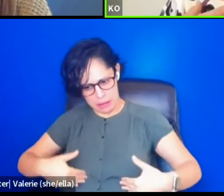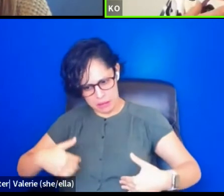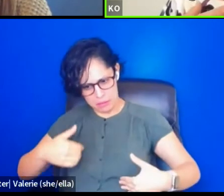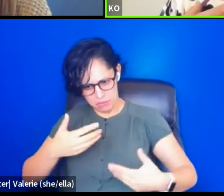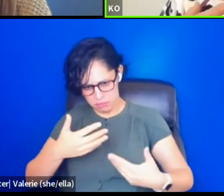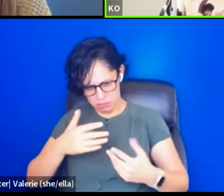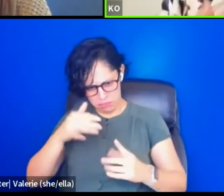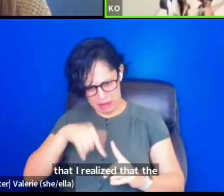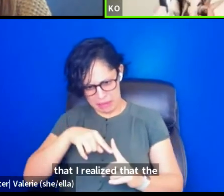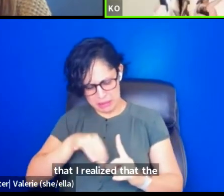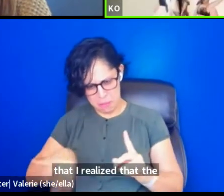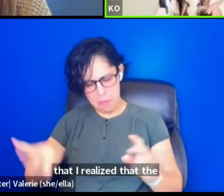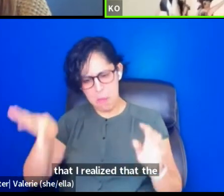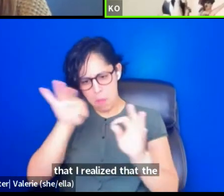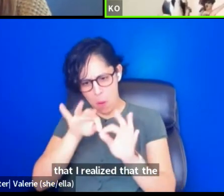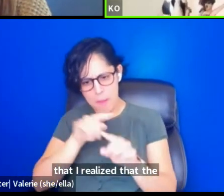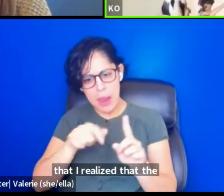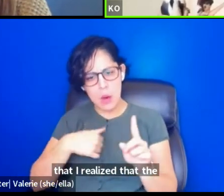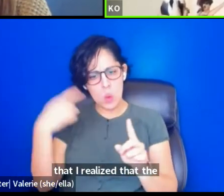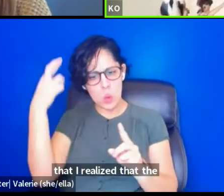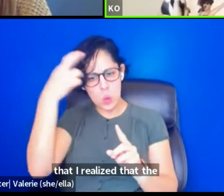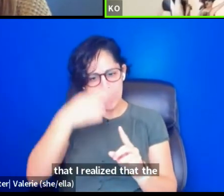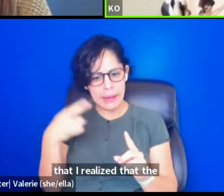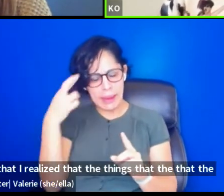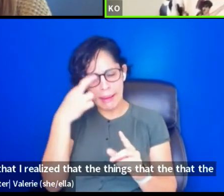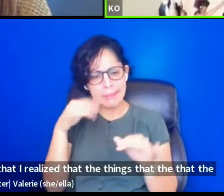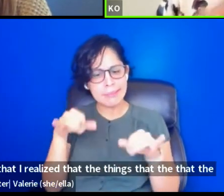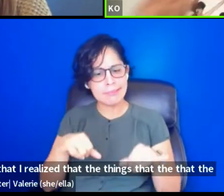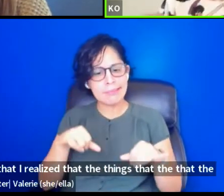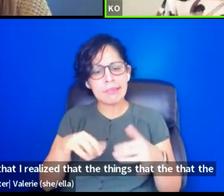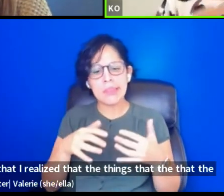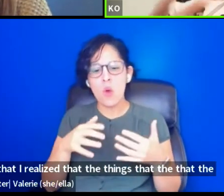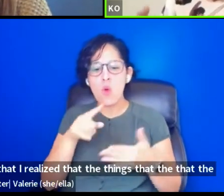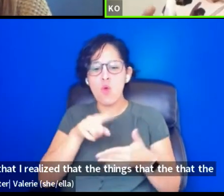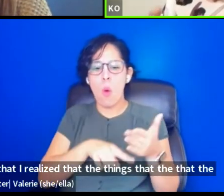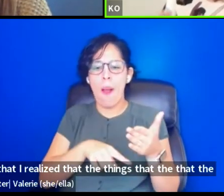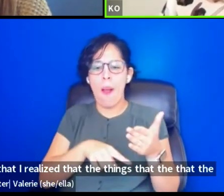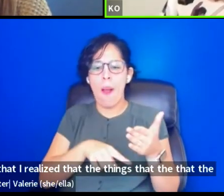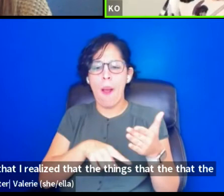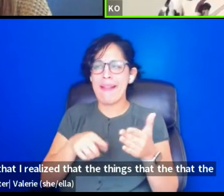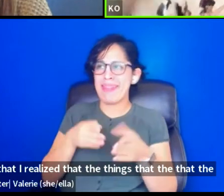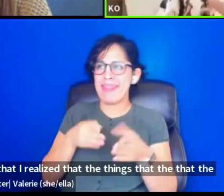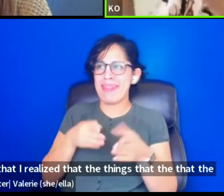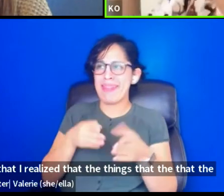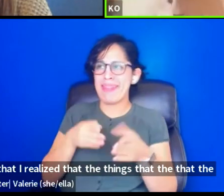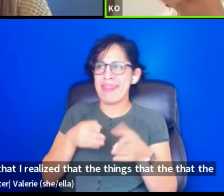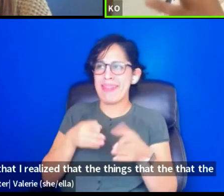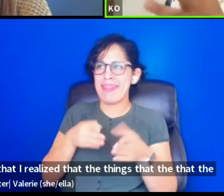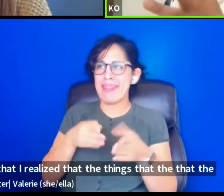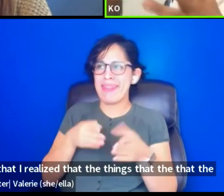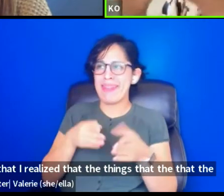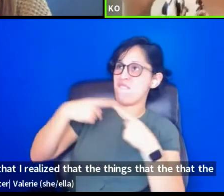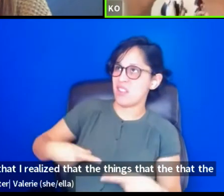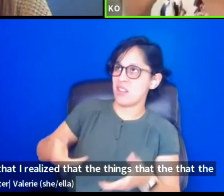the things that the, that the artistry can ask of you physically are,